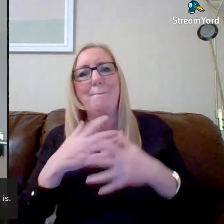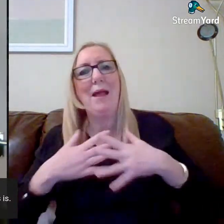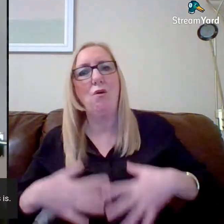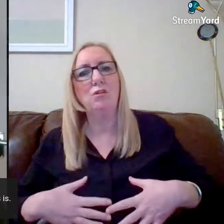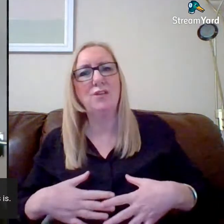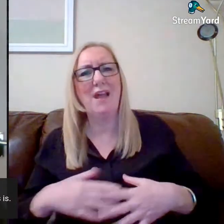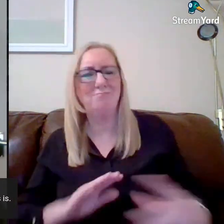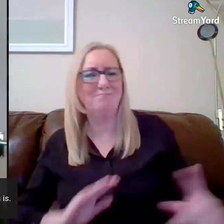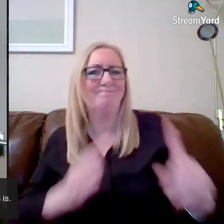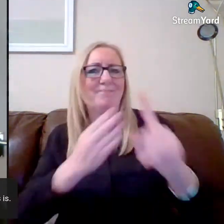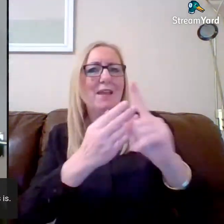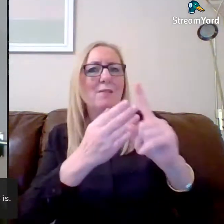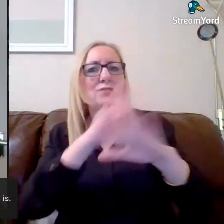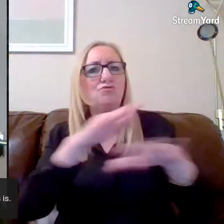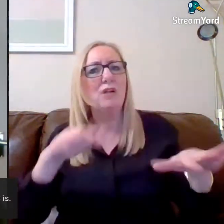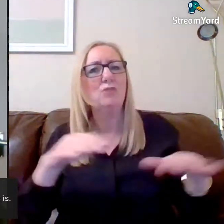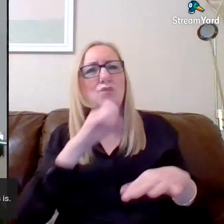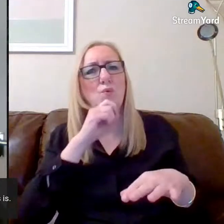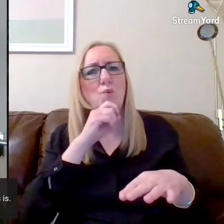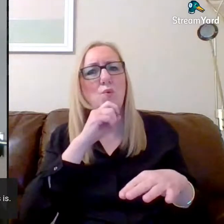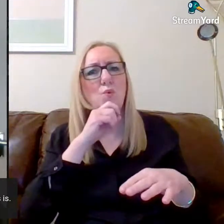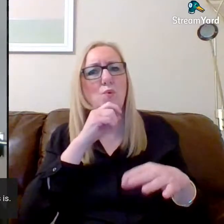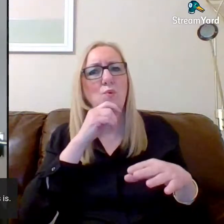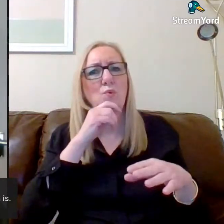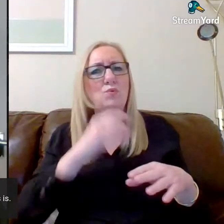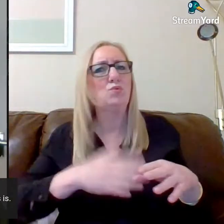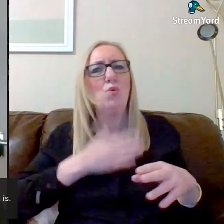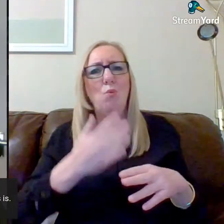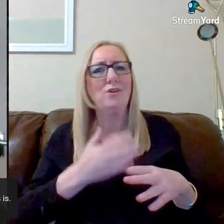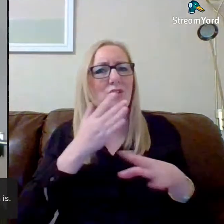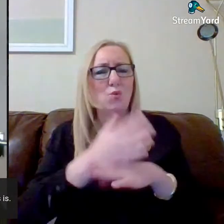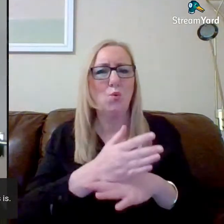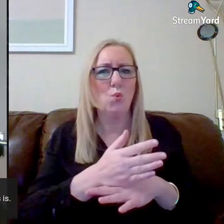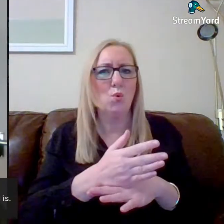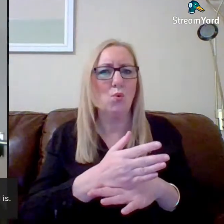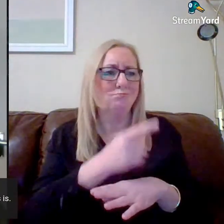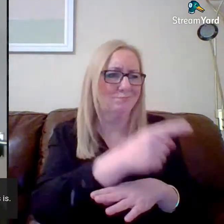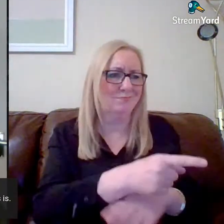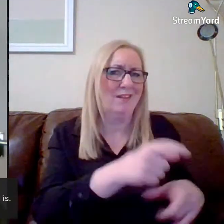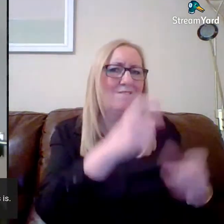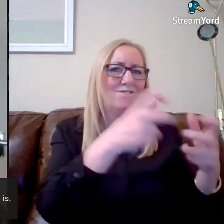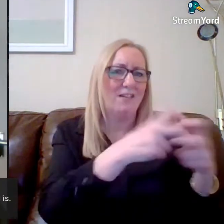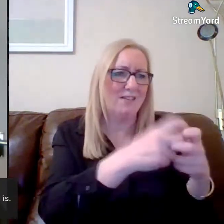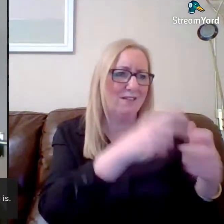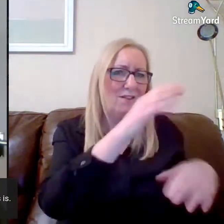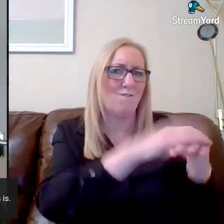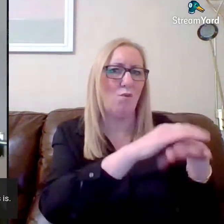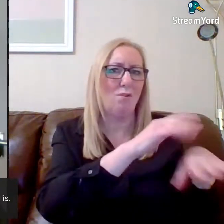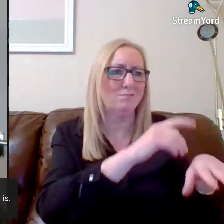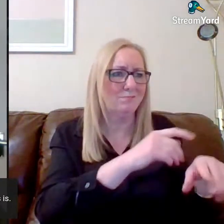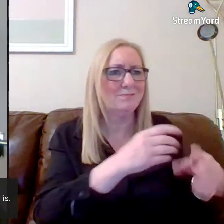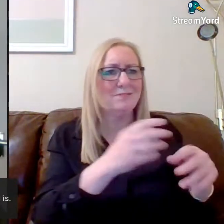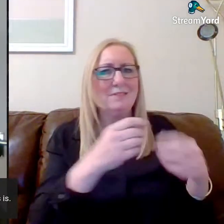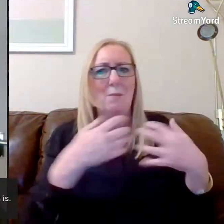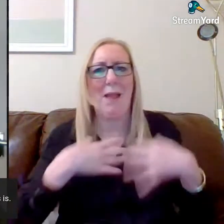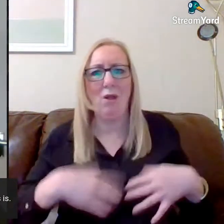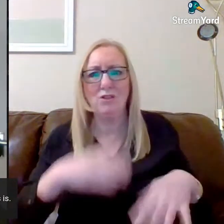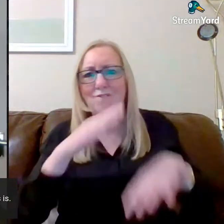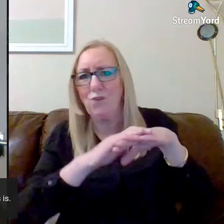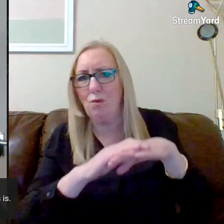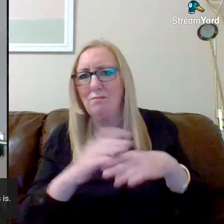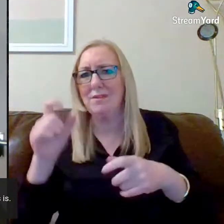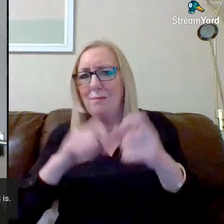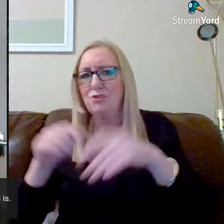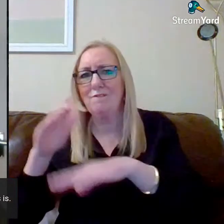don't necessarily want to go down, you know, a discrete chemistry, physics or biology route. It is targeted towards people who might be thinking about a career